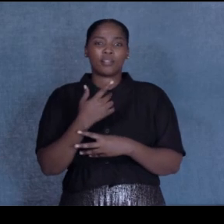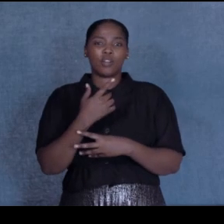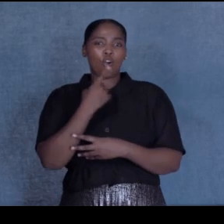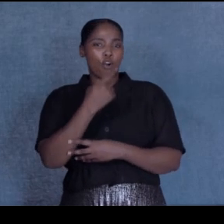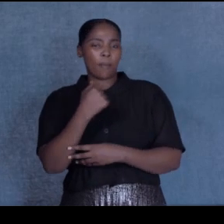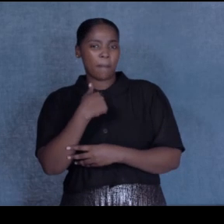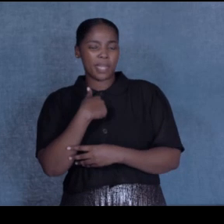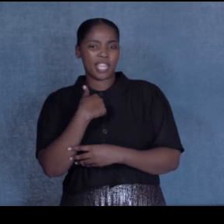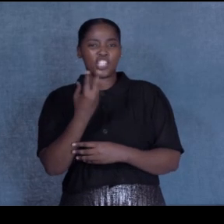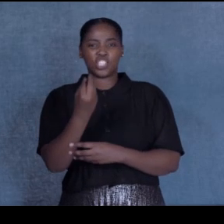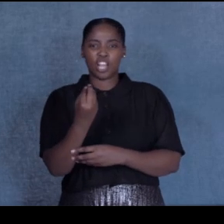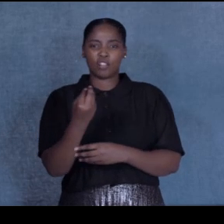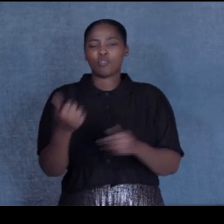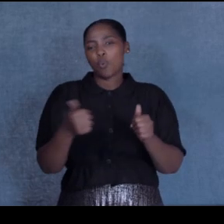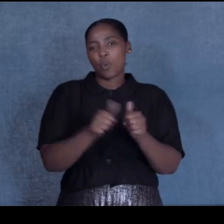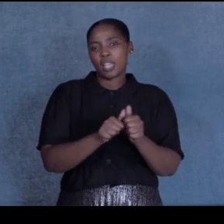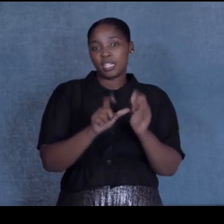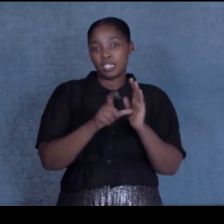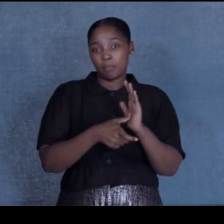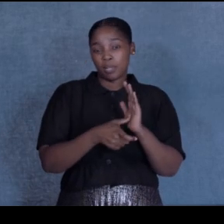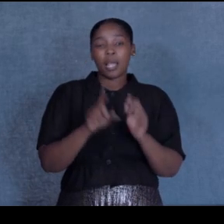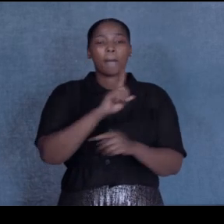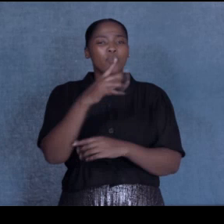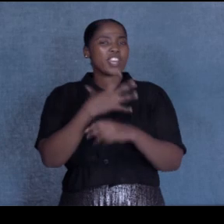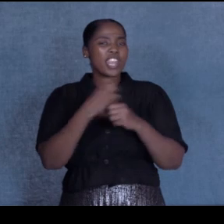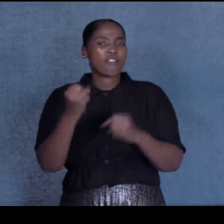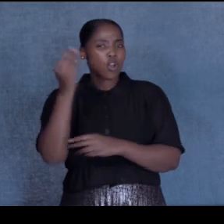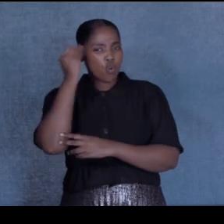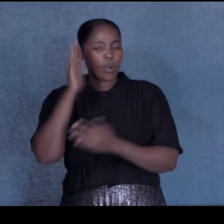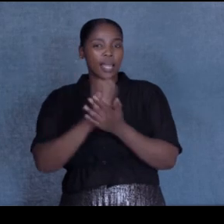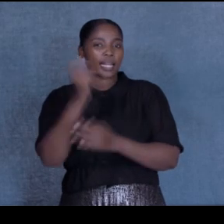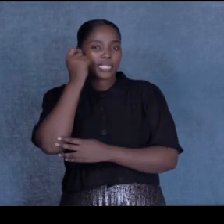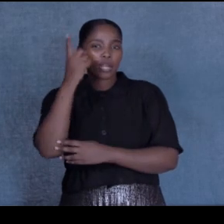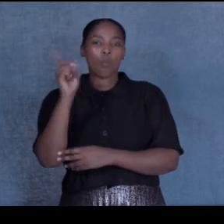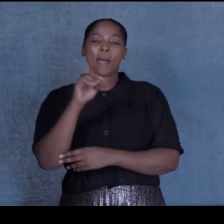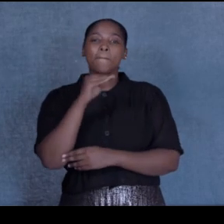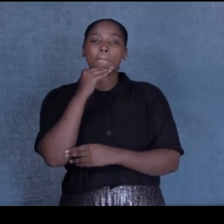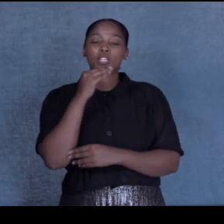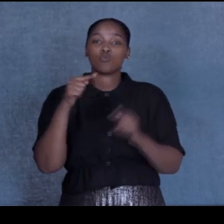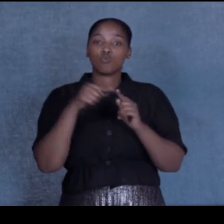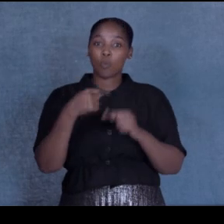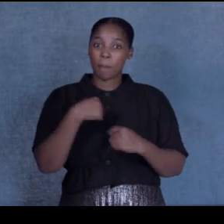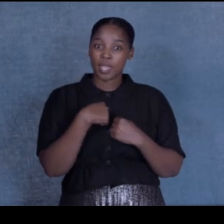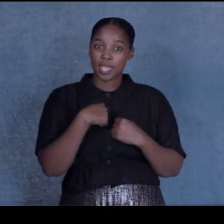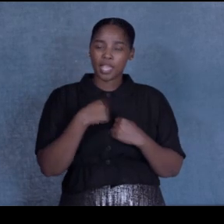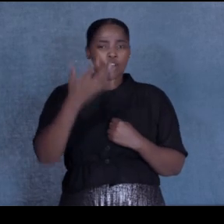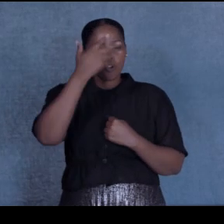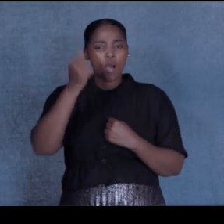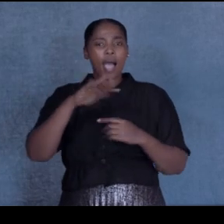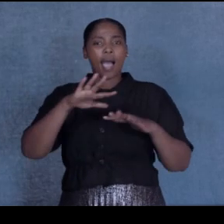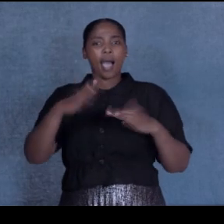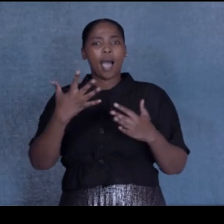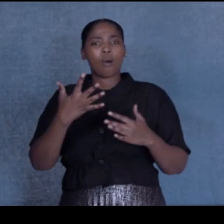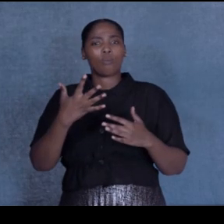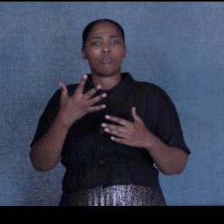will never know and understand what it really means to me. They don't know what it hurts inside.